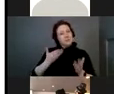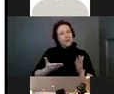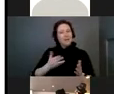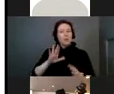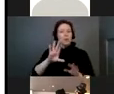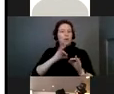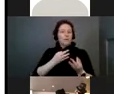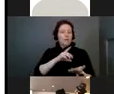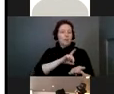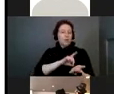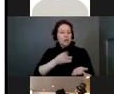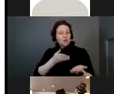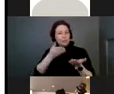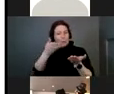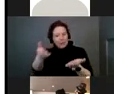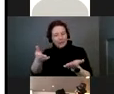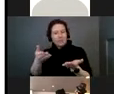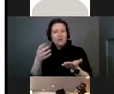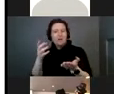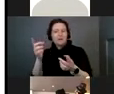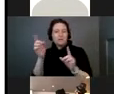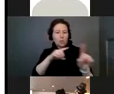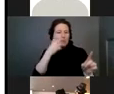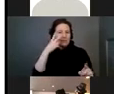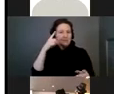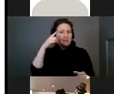for children born with congenital CMV.